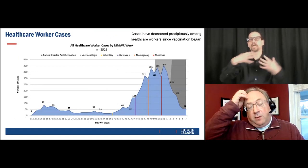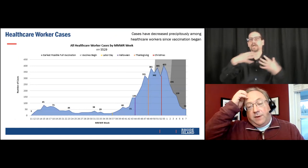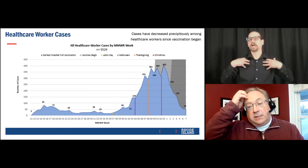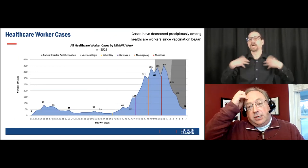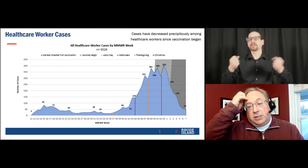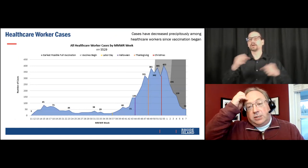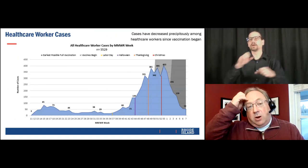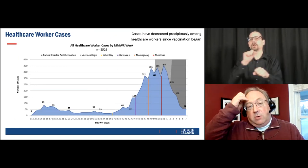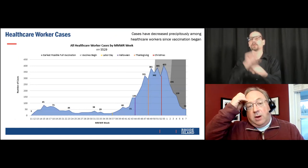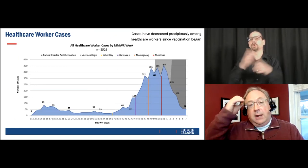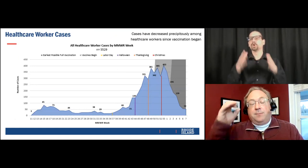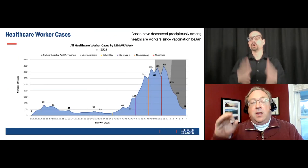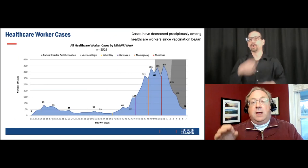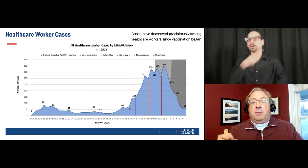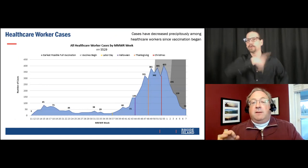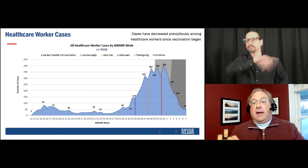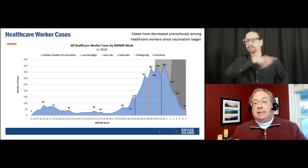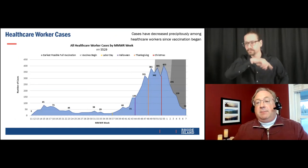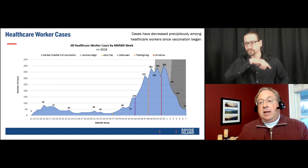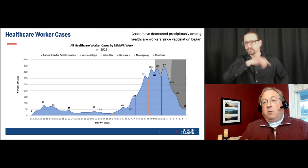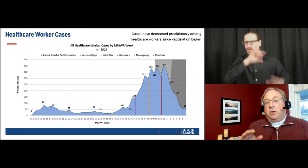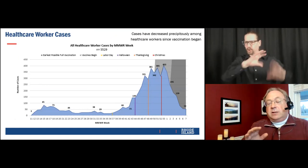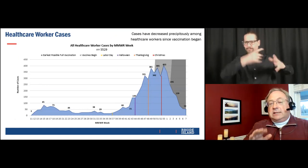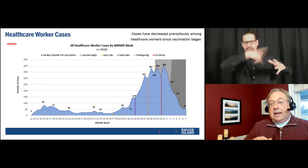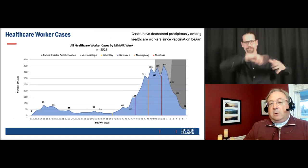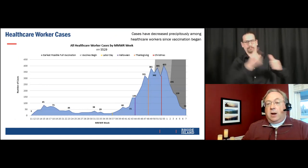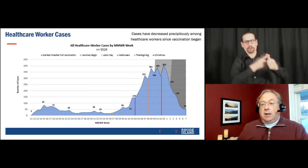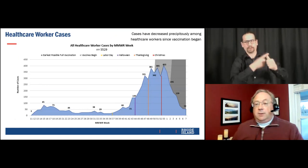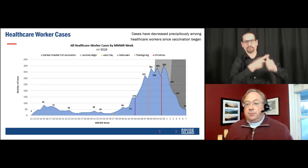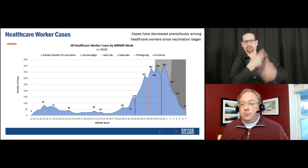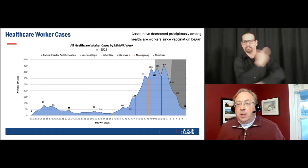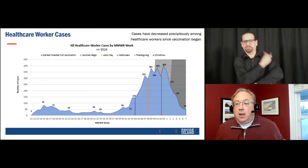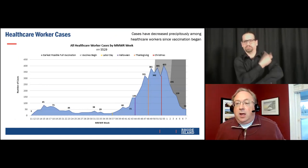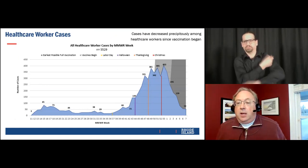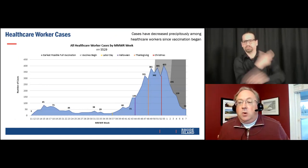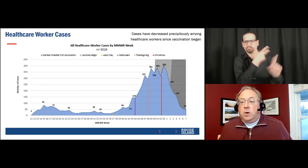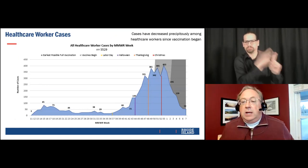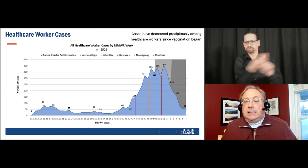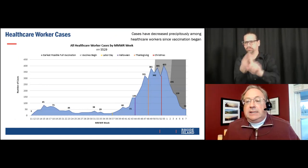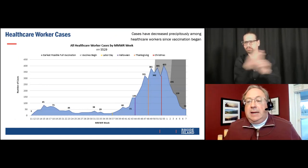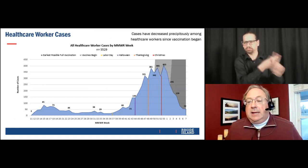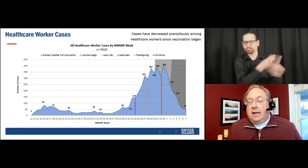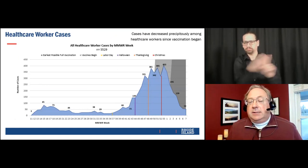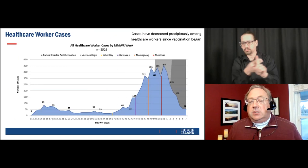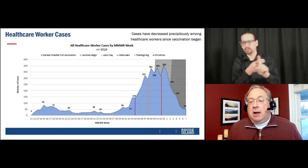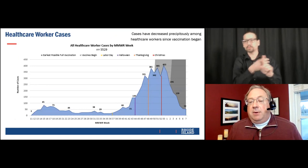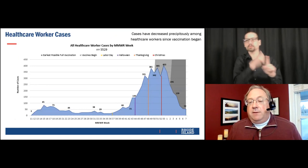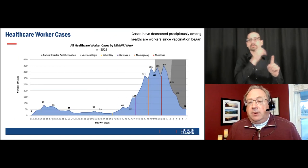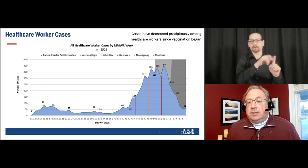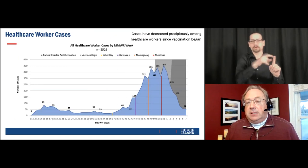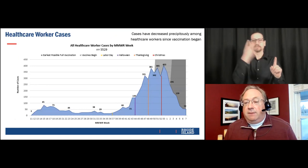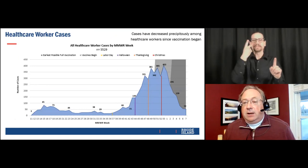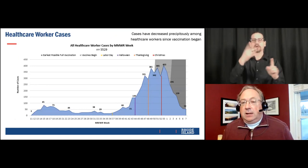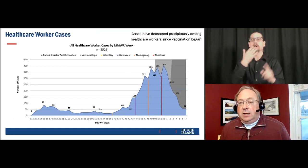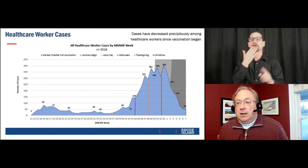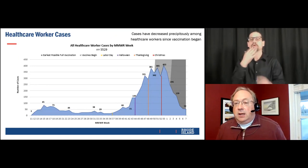time of full vaccination is dark gray. But the vaccine began where it's light gray. And you really see the cases dropping